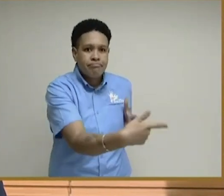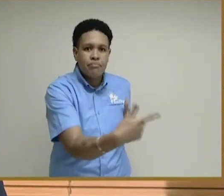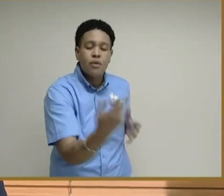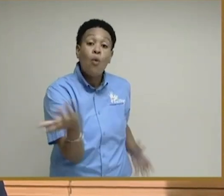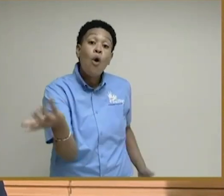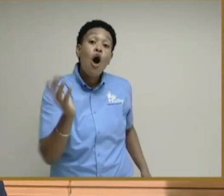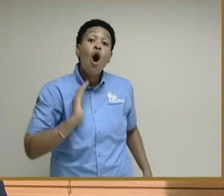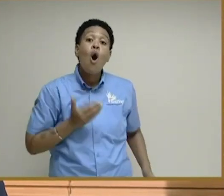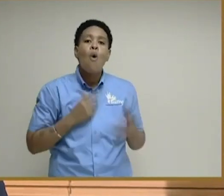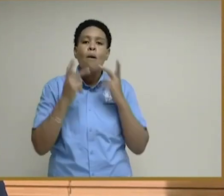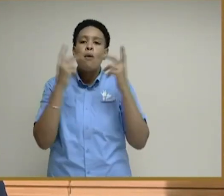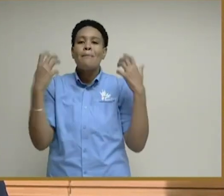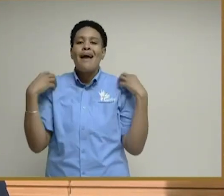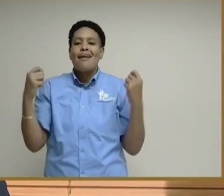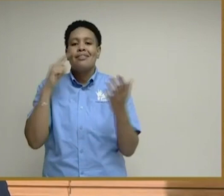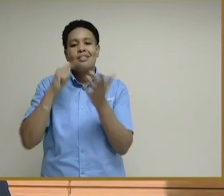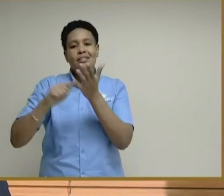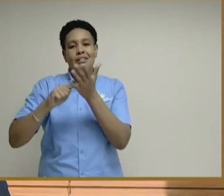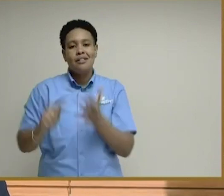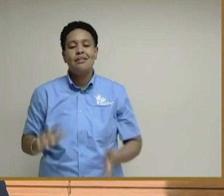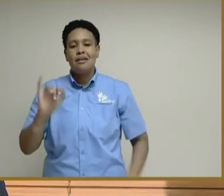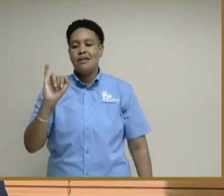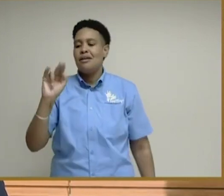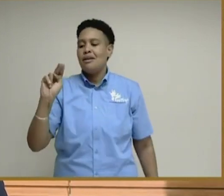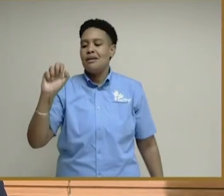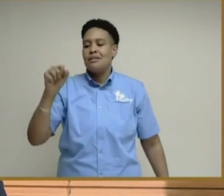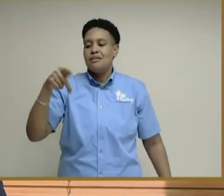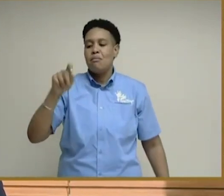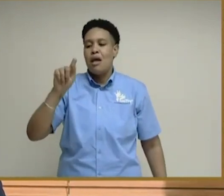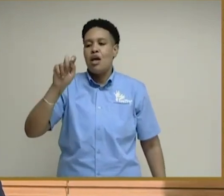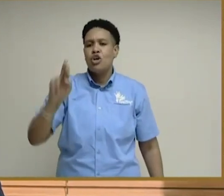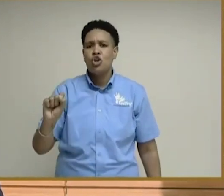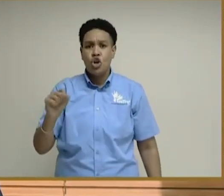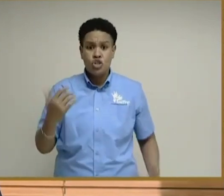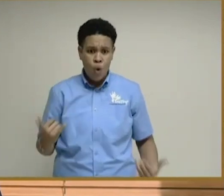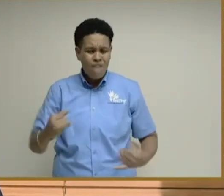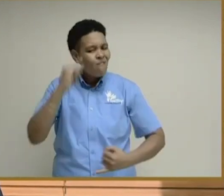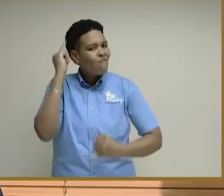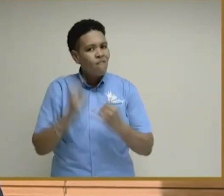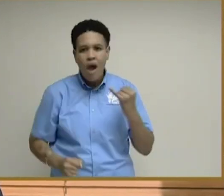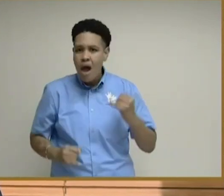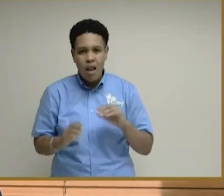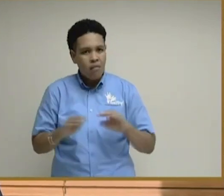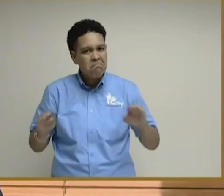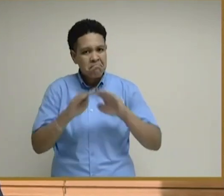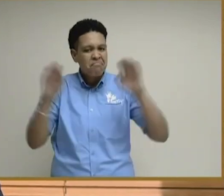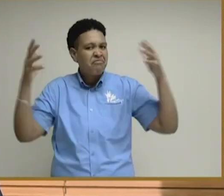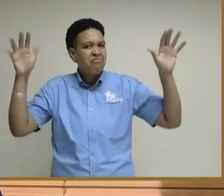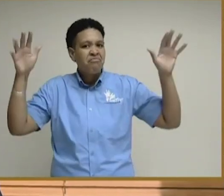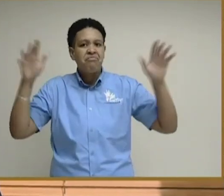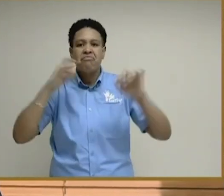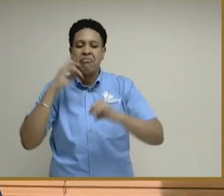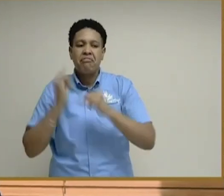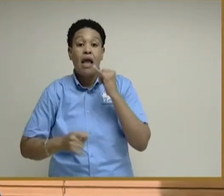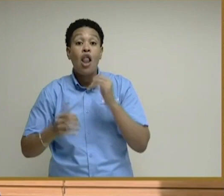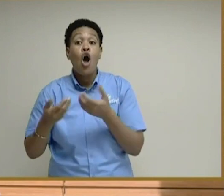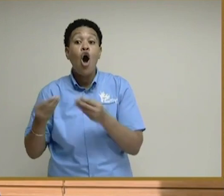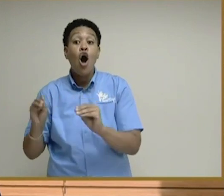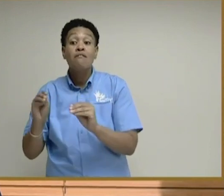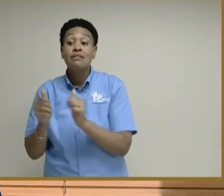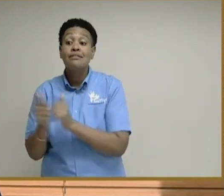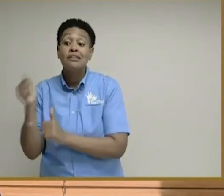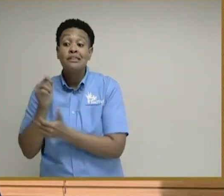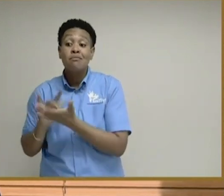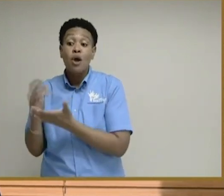is our public health inspectors. And we're in the final stages, the office of the CMO, working